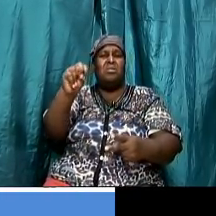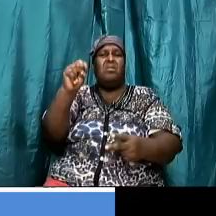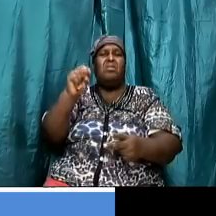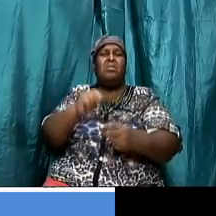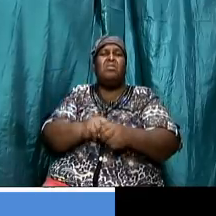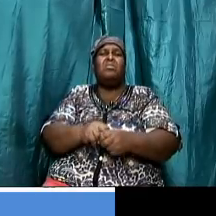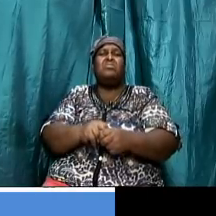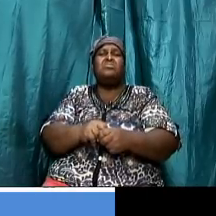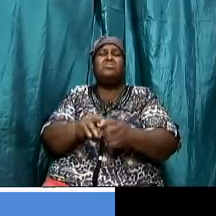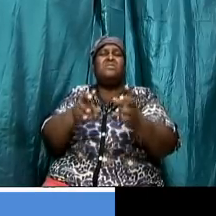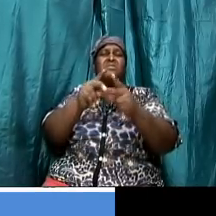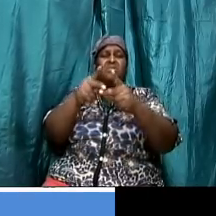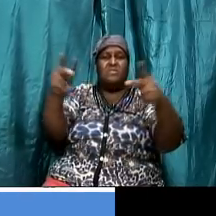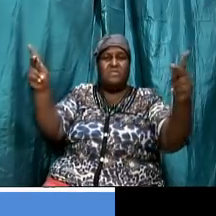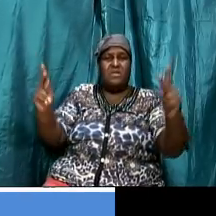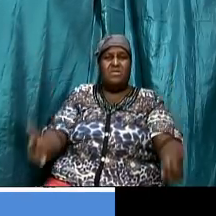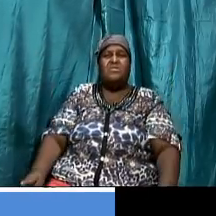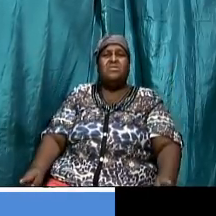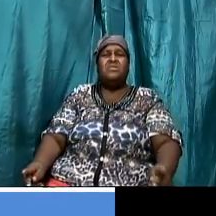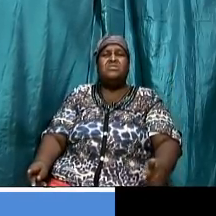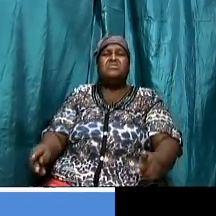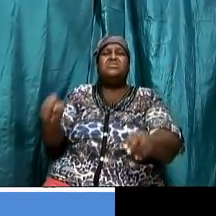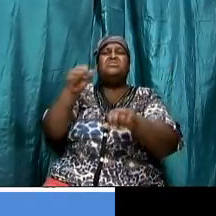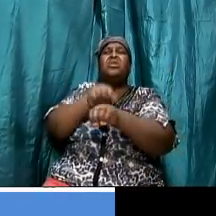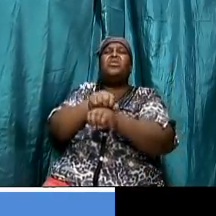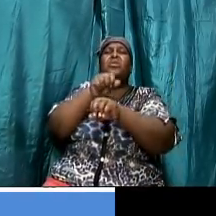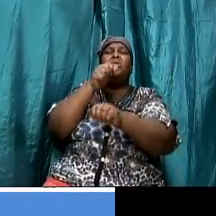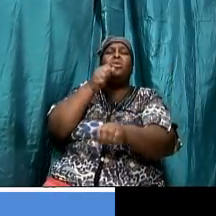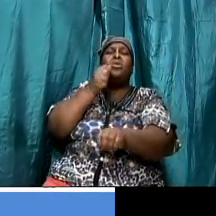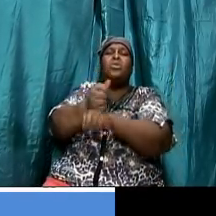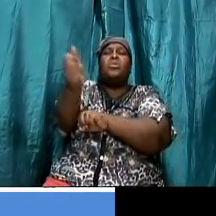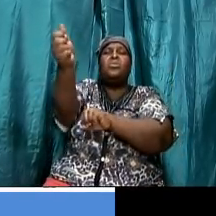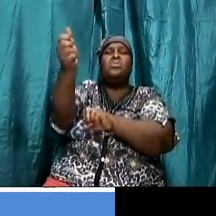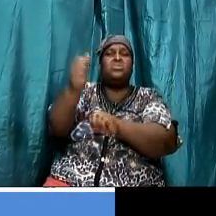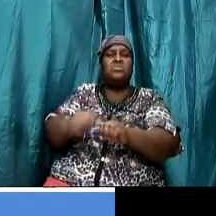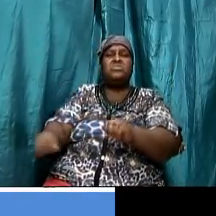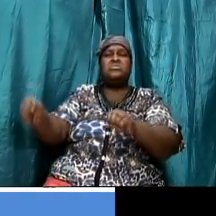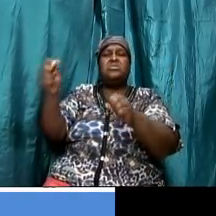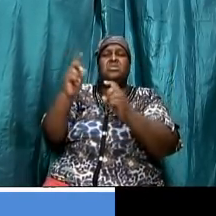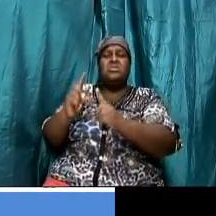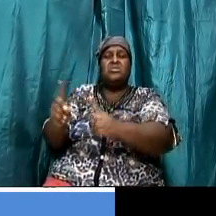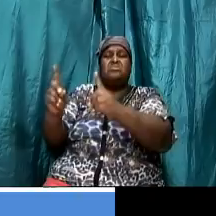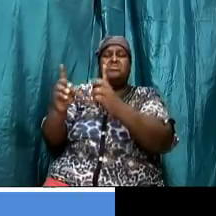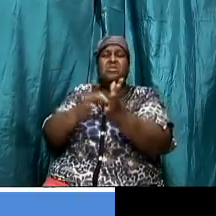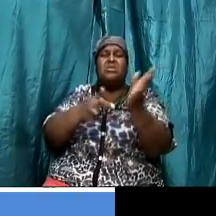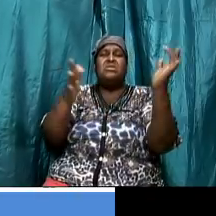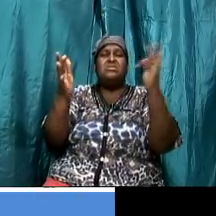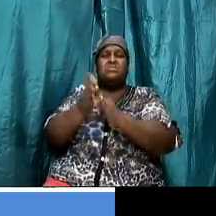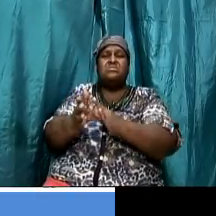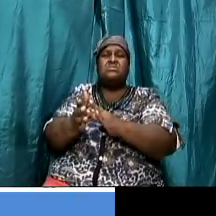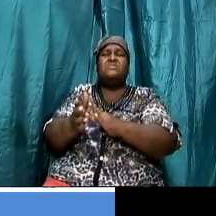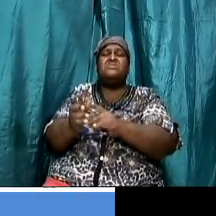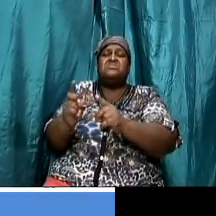by plucking heads of grains of corn on the sabbath day